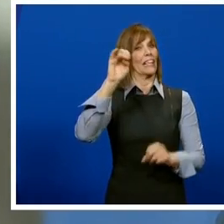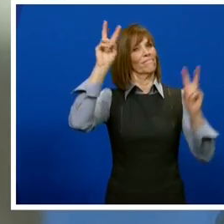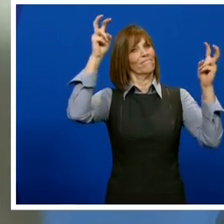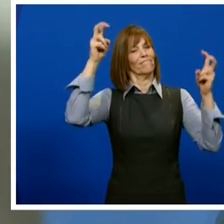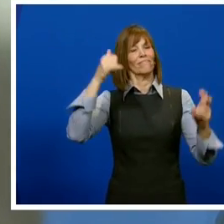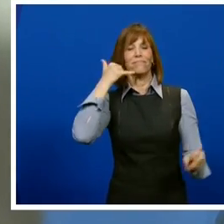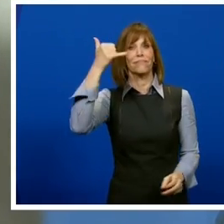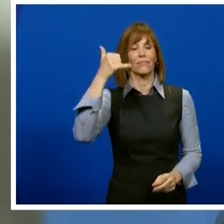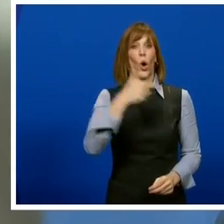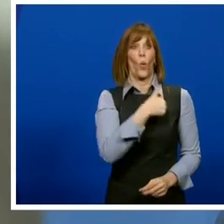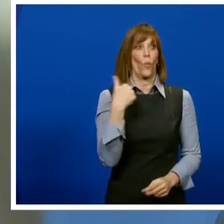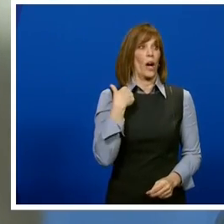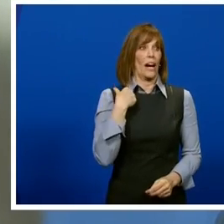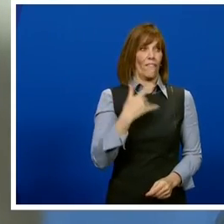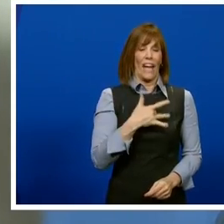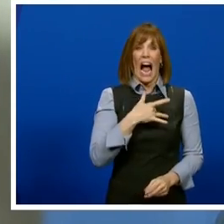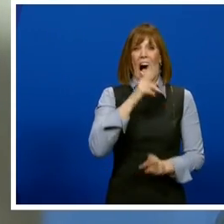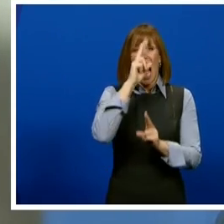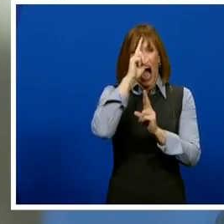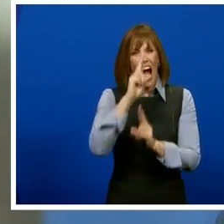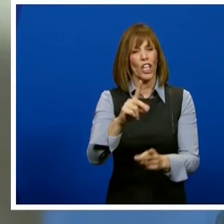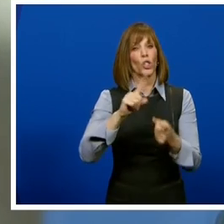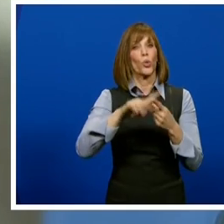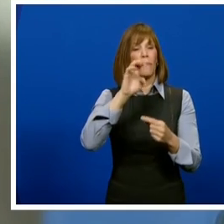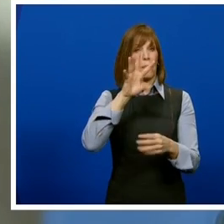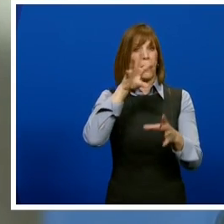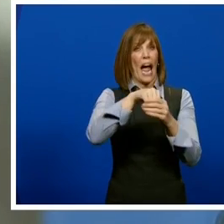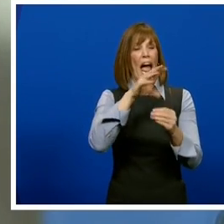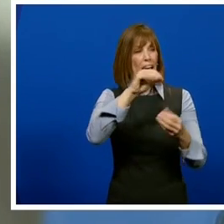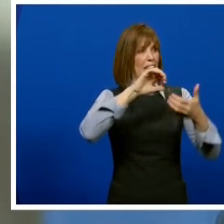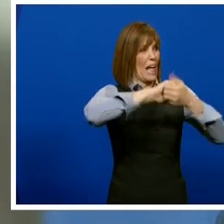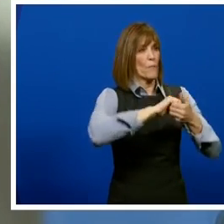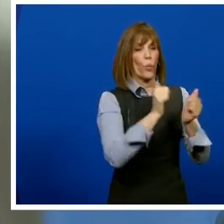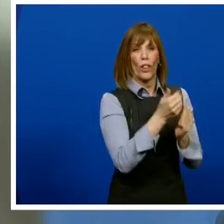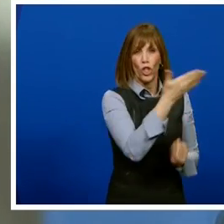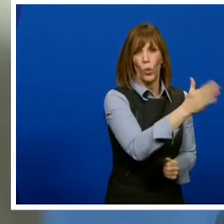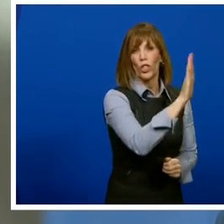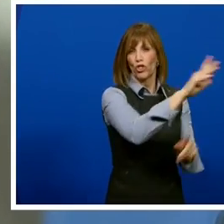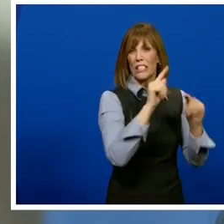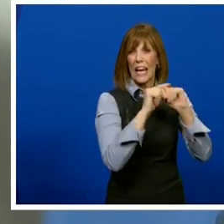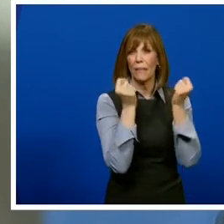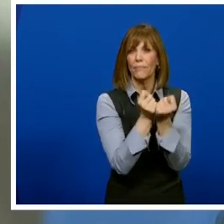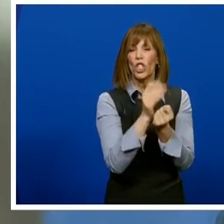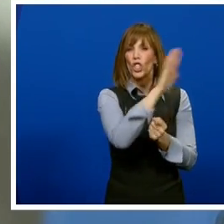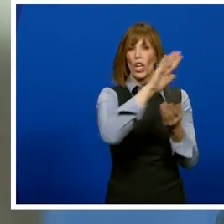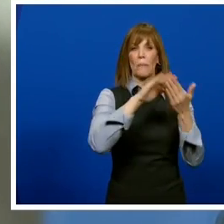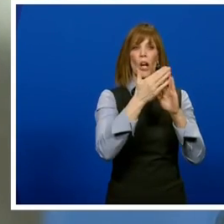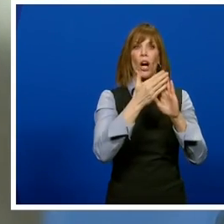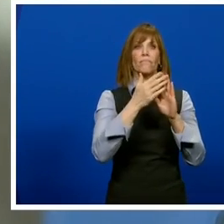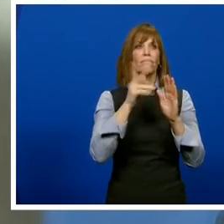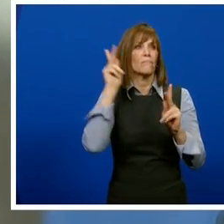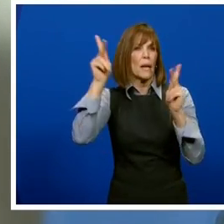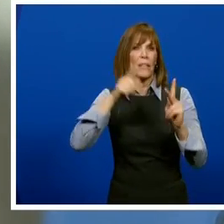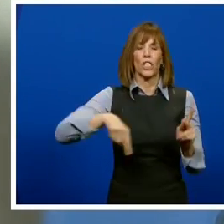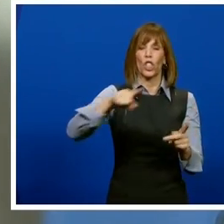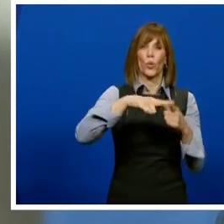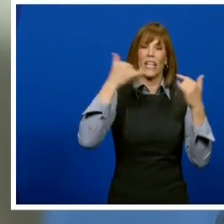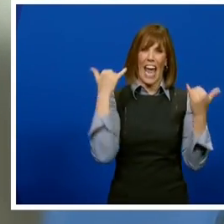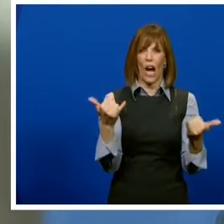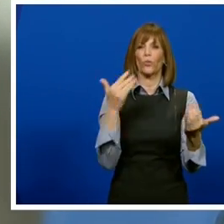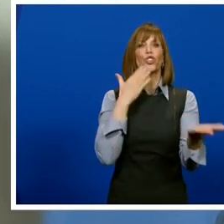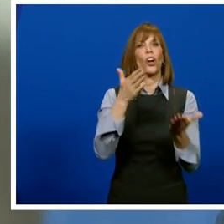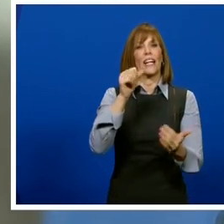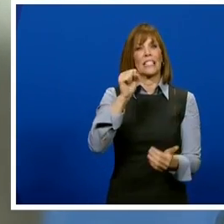are honored to be part of the pandemic response and to collaborate with you, your team, and your community partners to now serve as